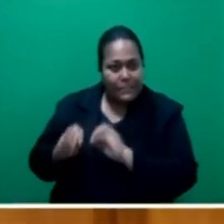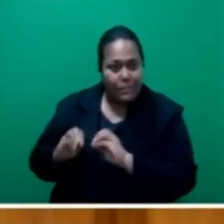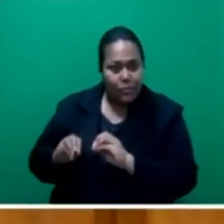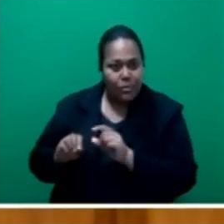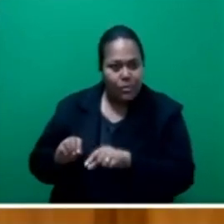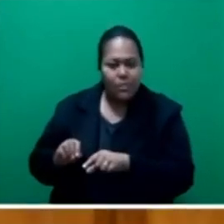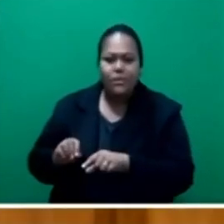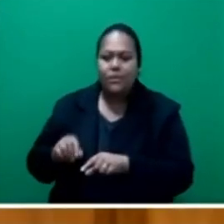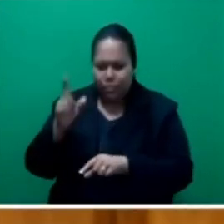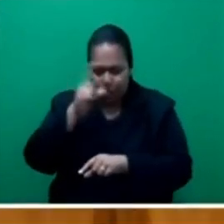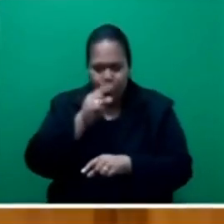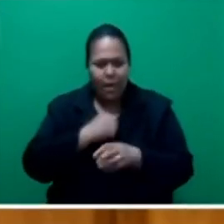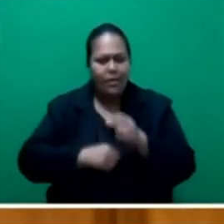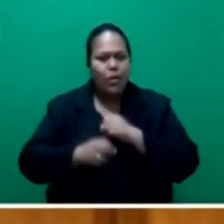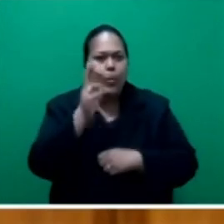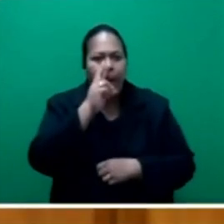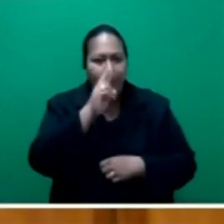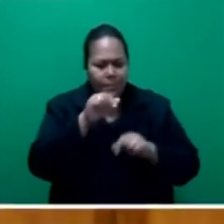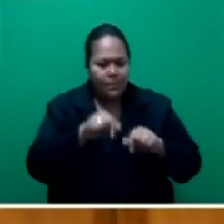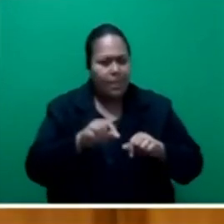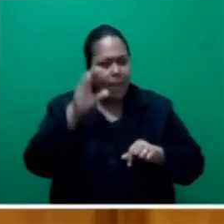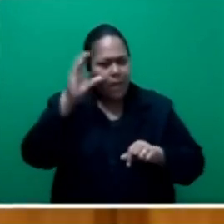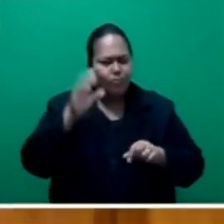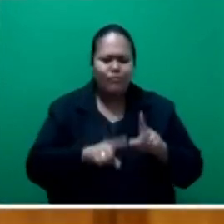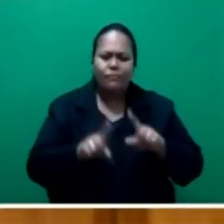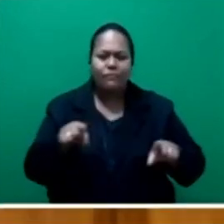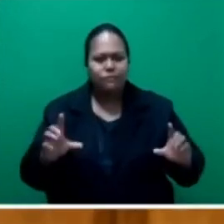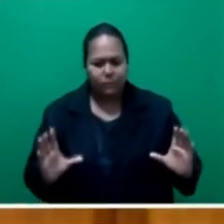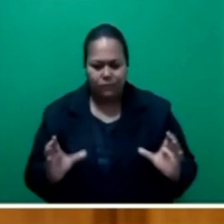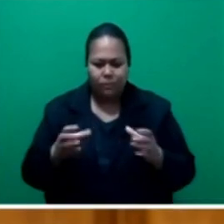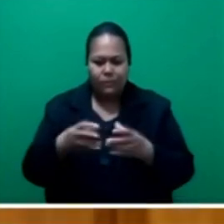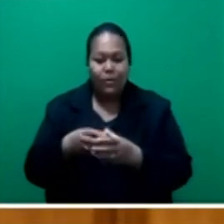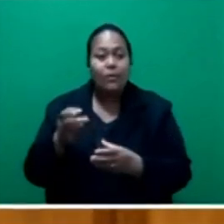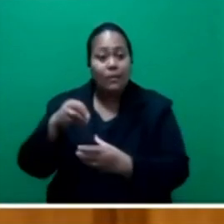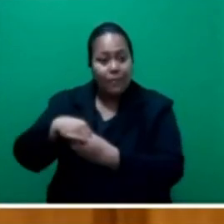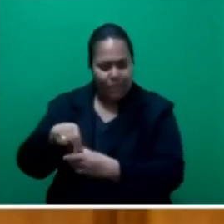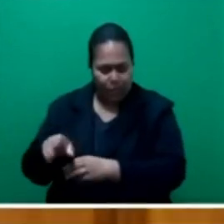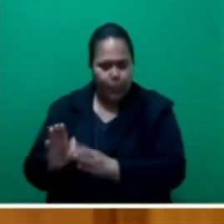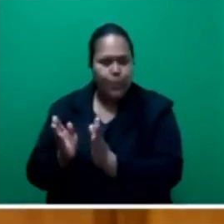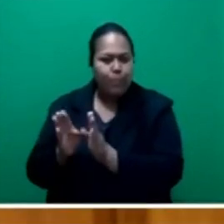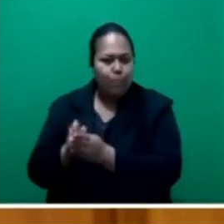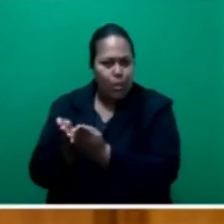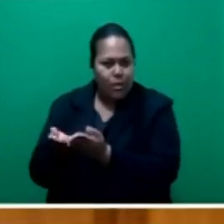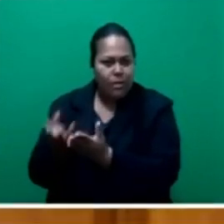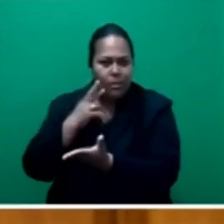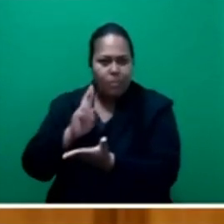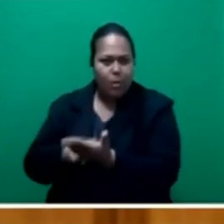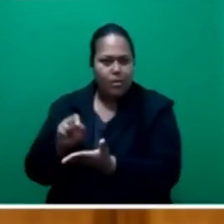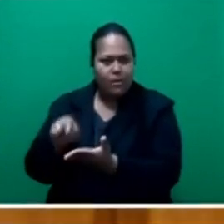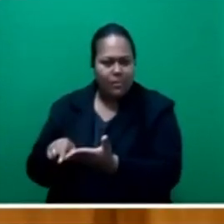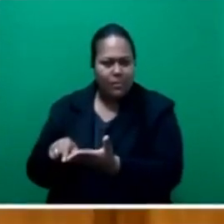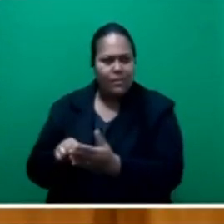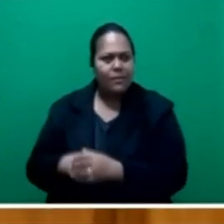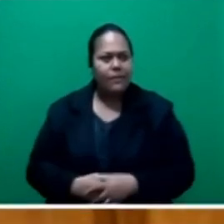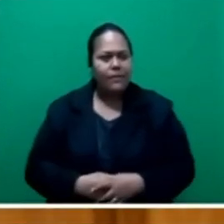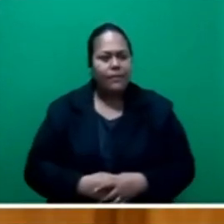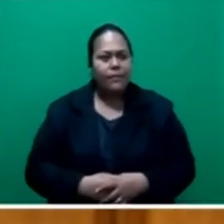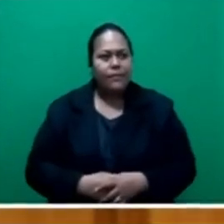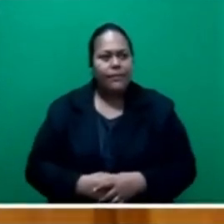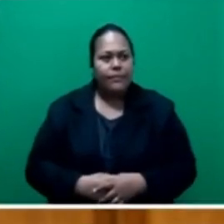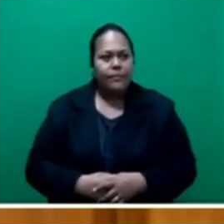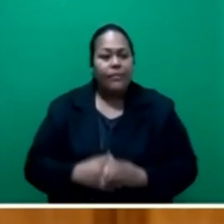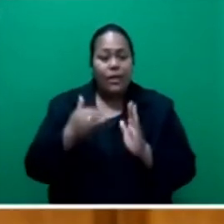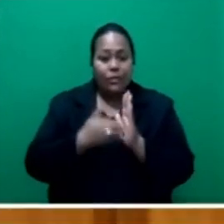nation. The six-member commission, honorable speaker, consisted of the chair, Professor Kazimbakos from